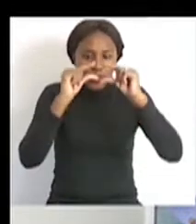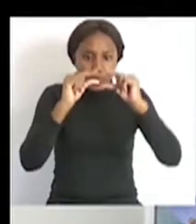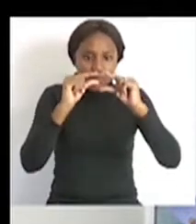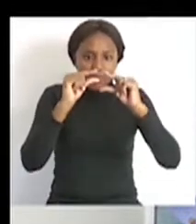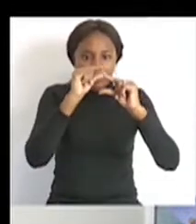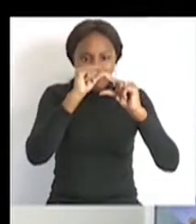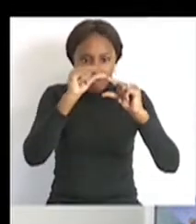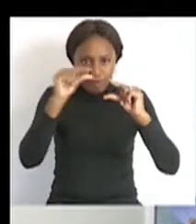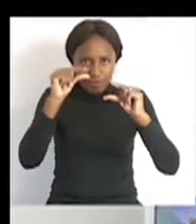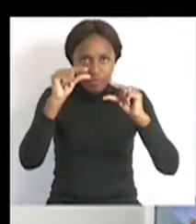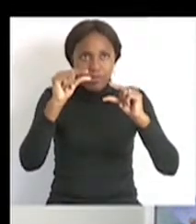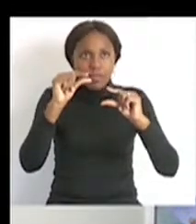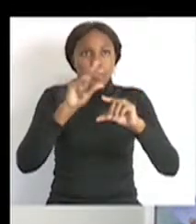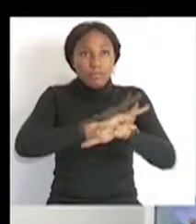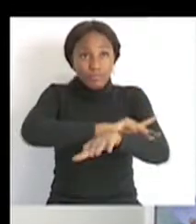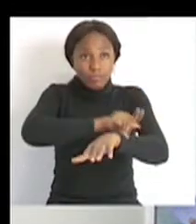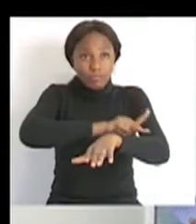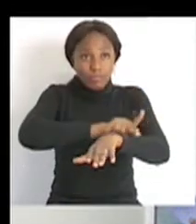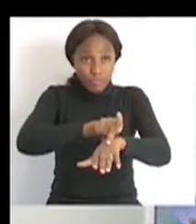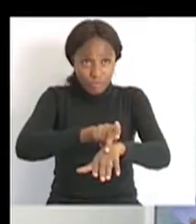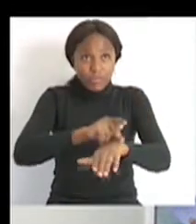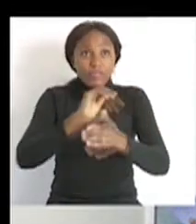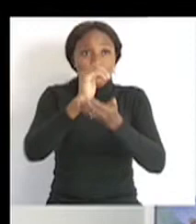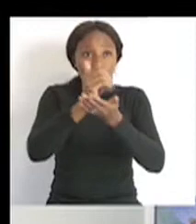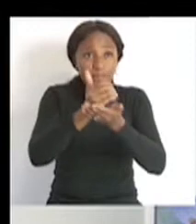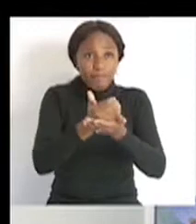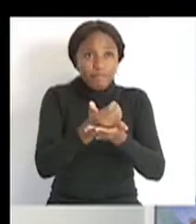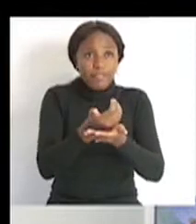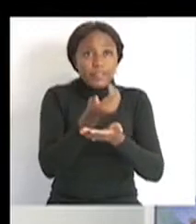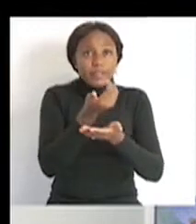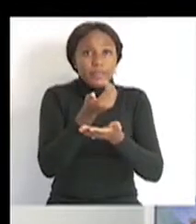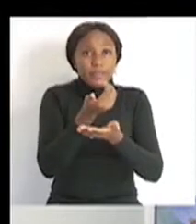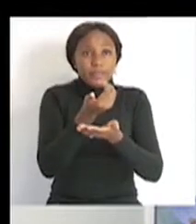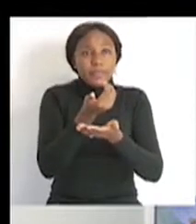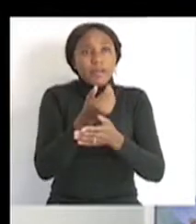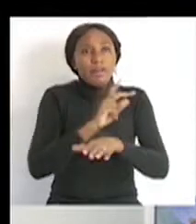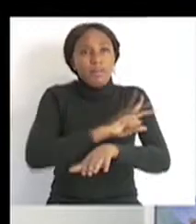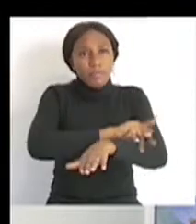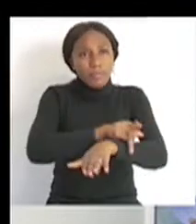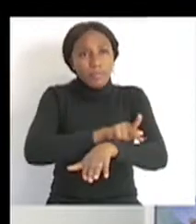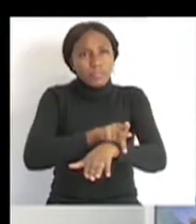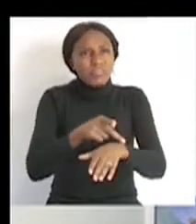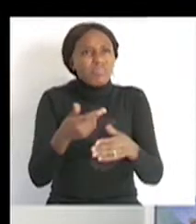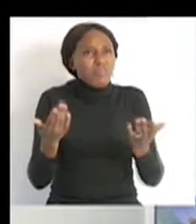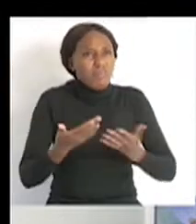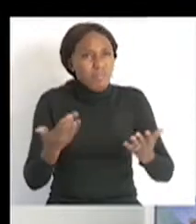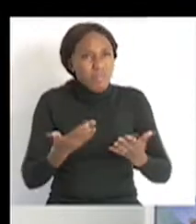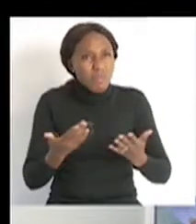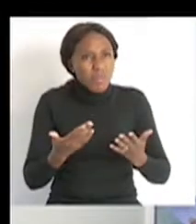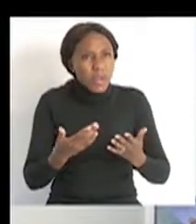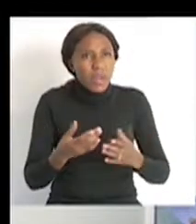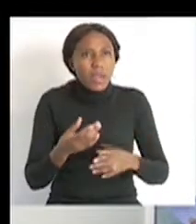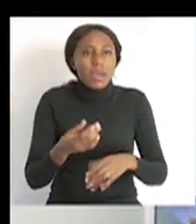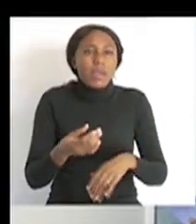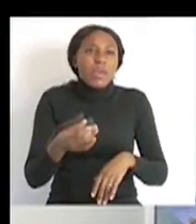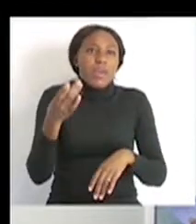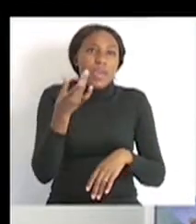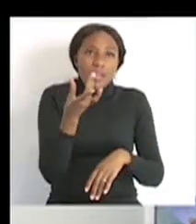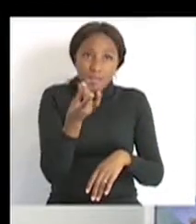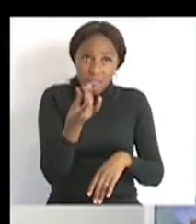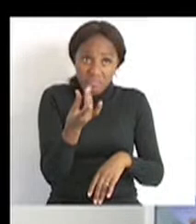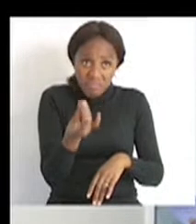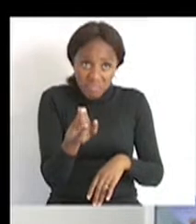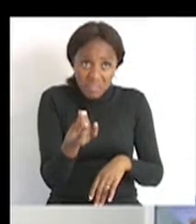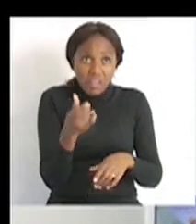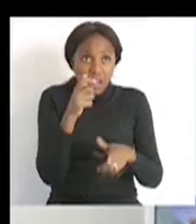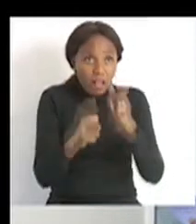there, we have proteins and fats. Okay, so proteins are normally found in meat products and in dairy products. Okay,